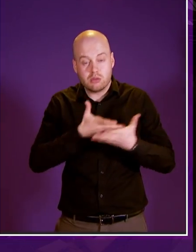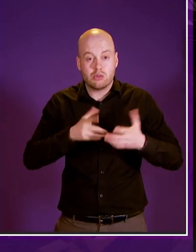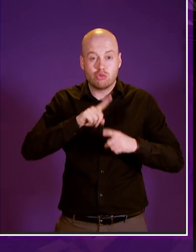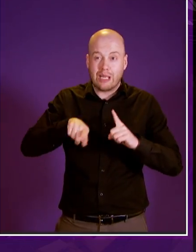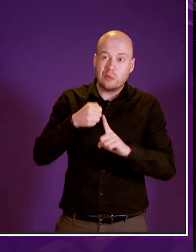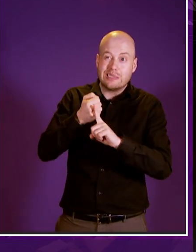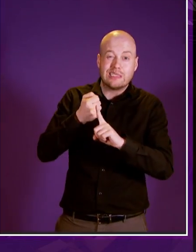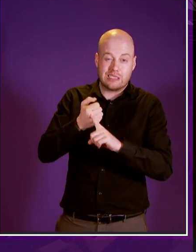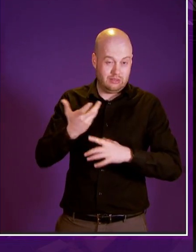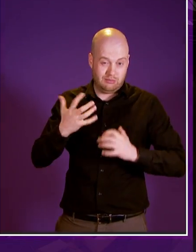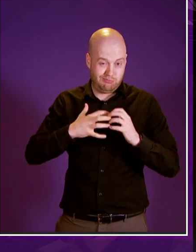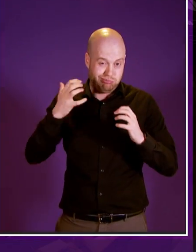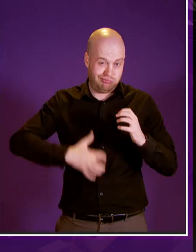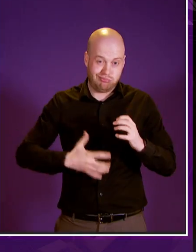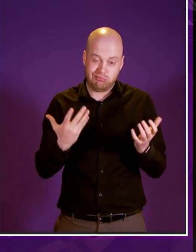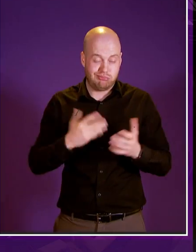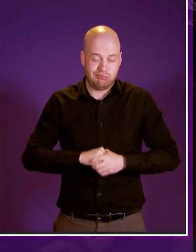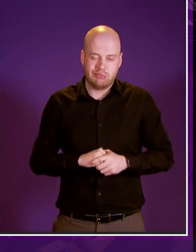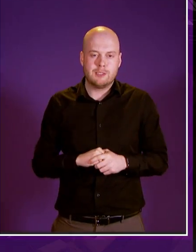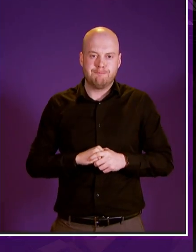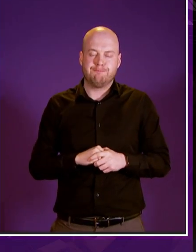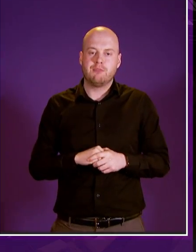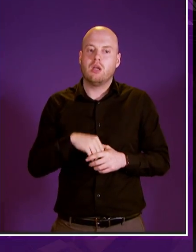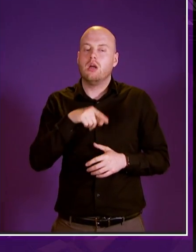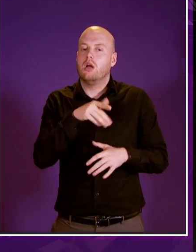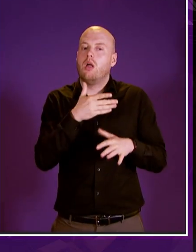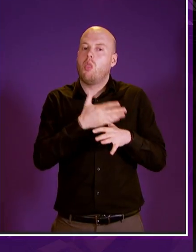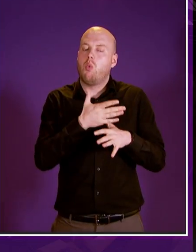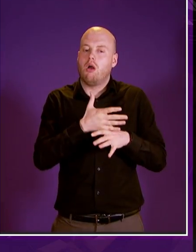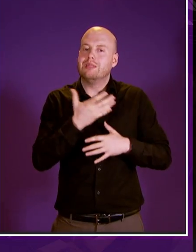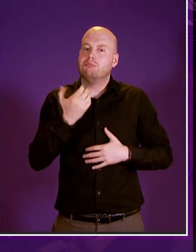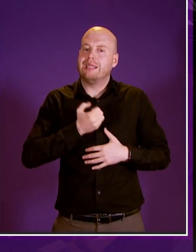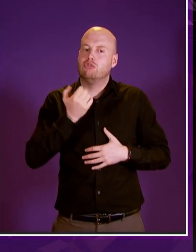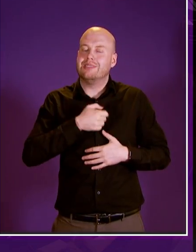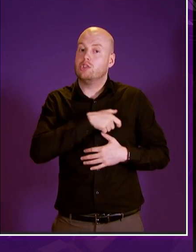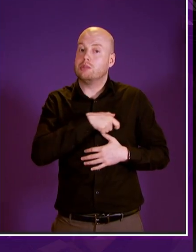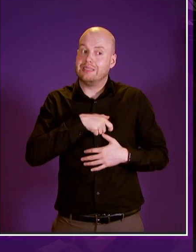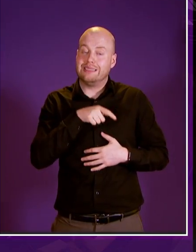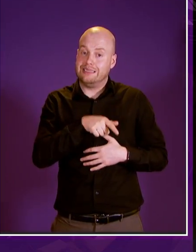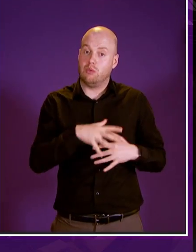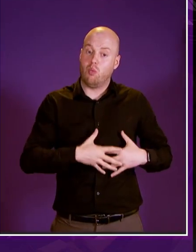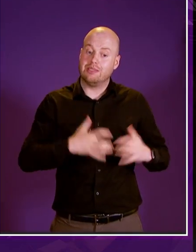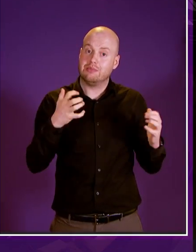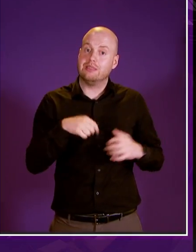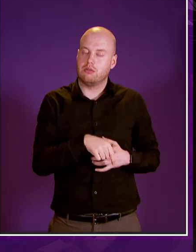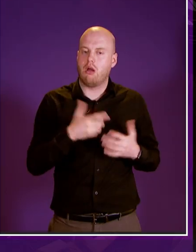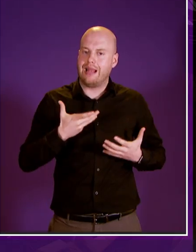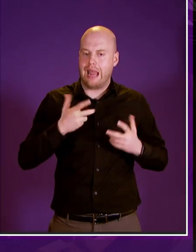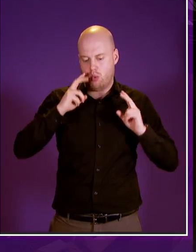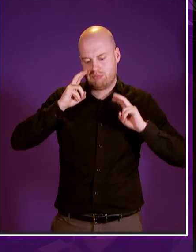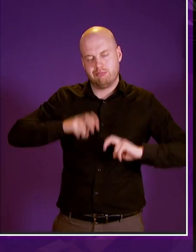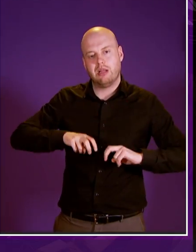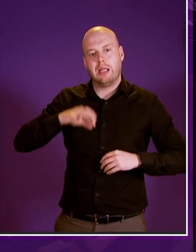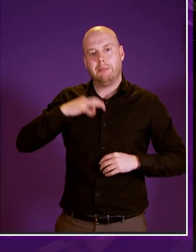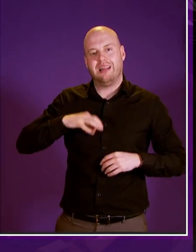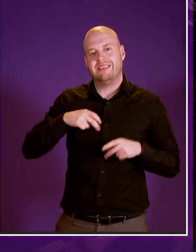move forward i look and with interest to the work and pensions committee in westminster who are now doing an inquiry into the benefits system